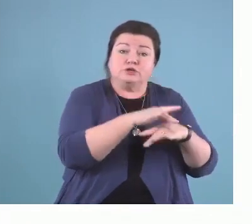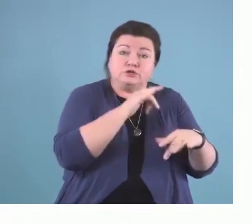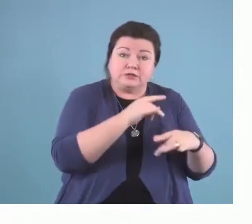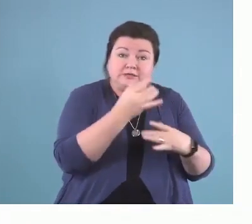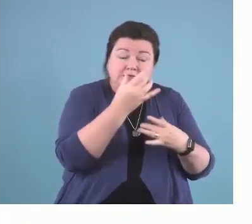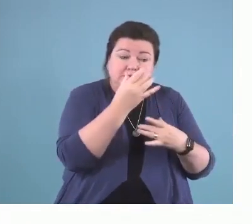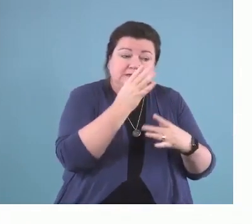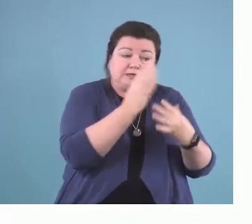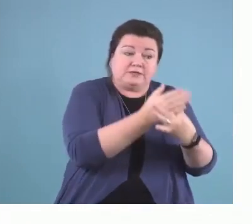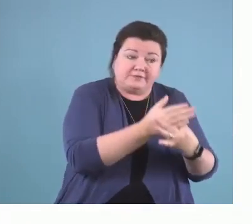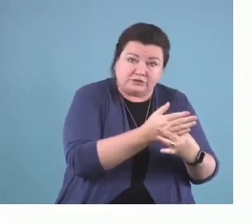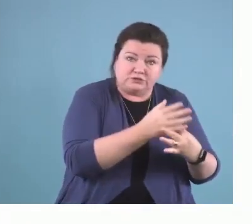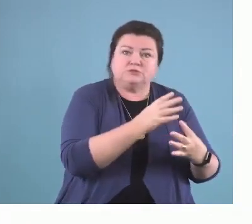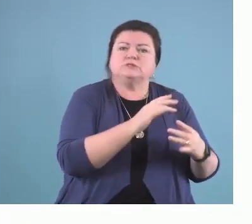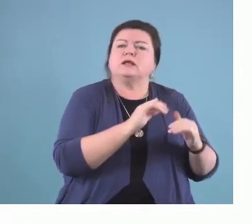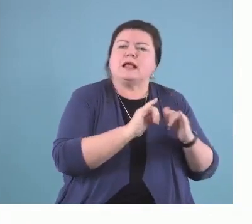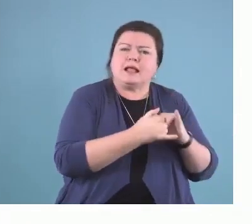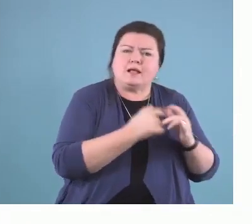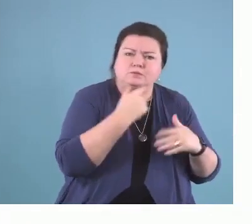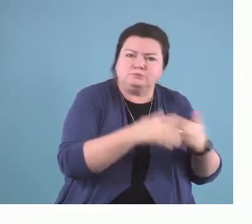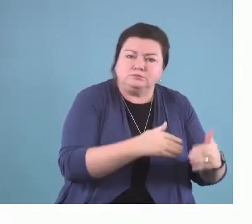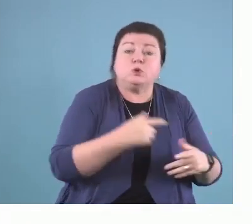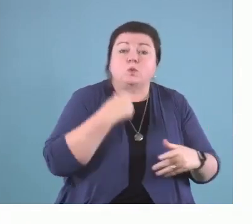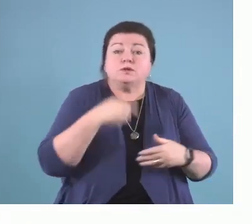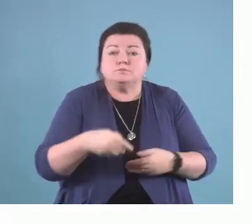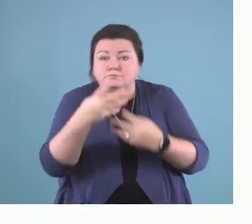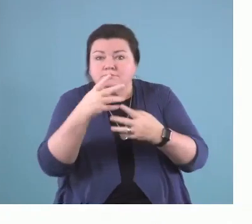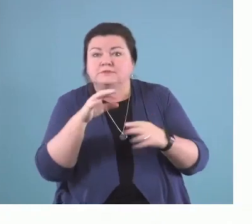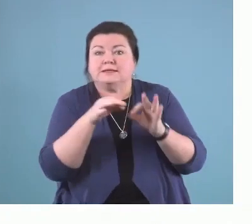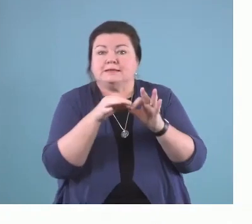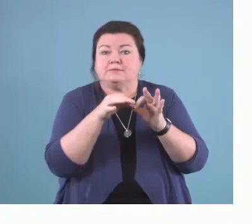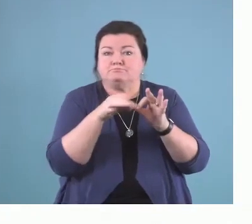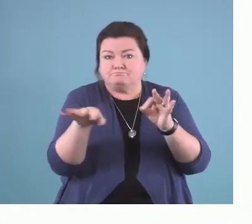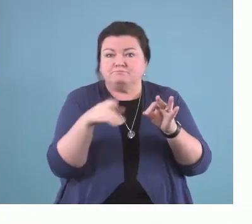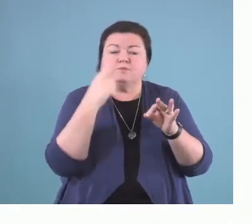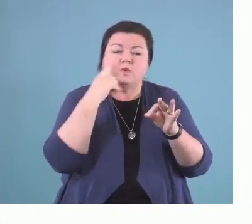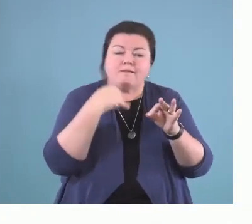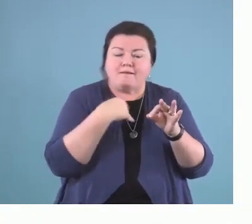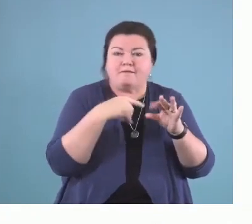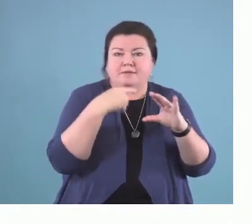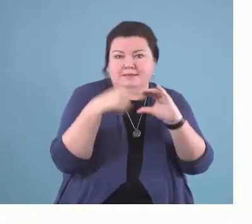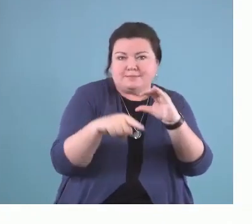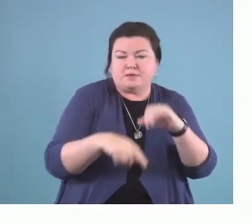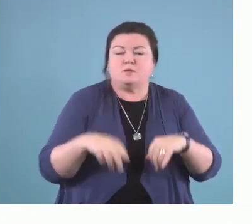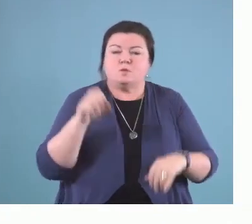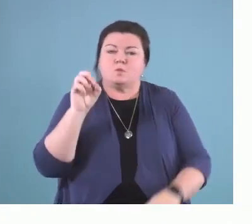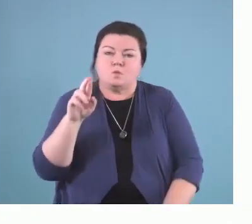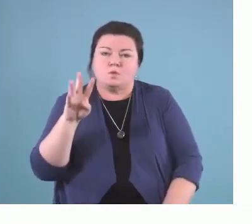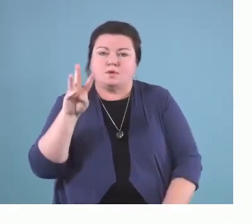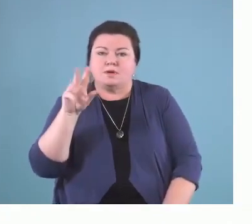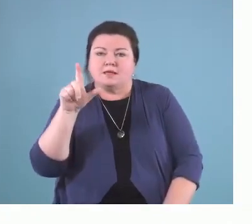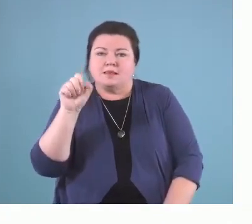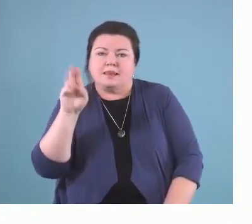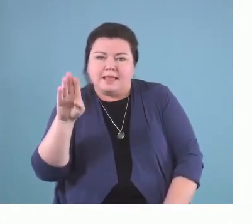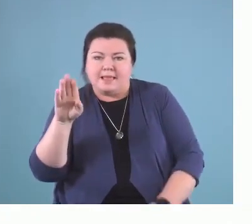both my email and my lab website. And so you could go to the lab website and maybe find some resources there that are helpful